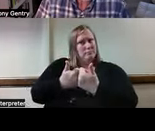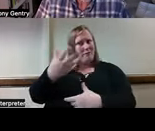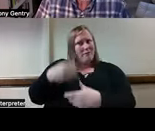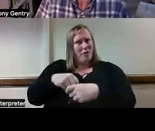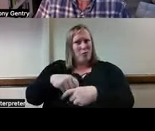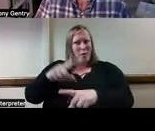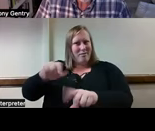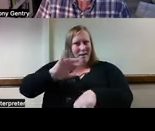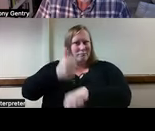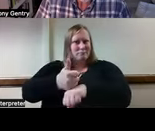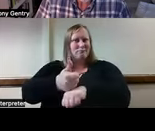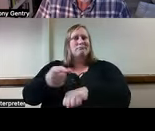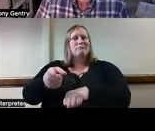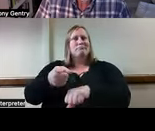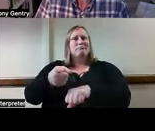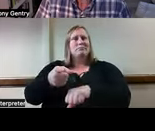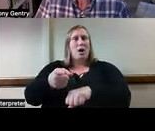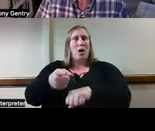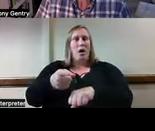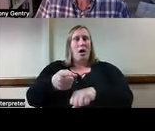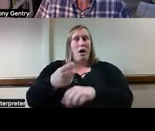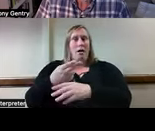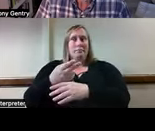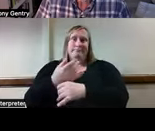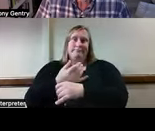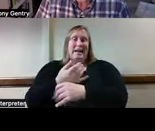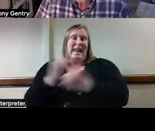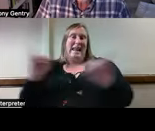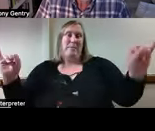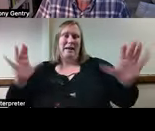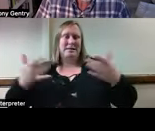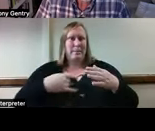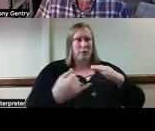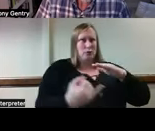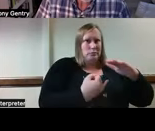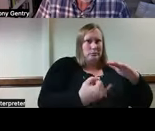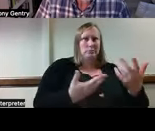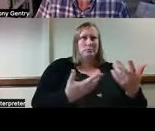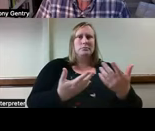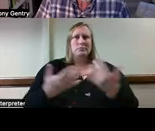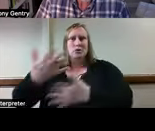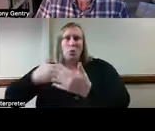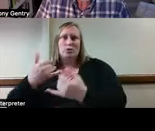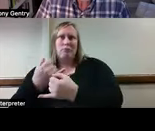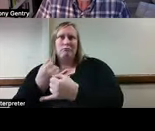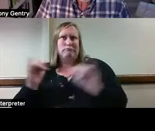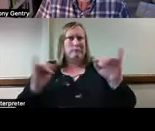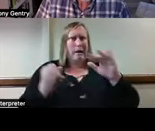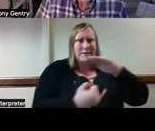autonomy versus privacy, autonomy versus social isolation, equitable distribution,